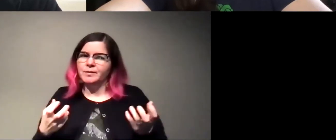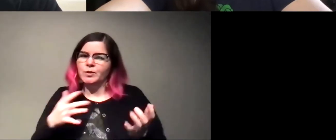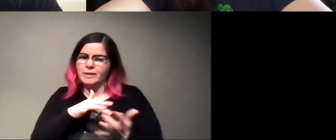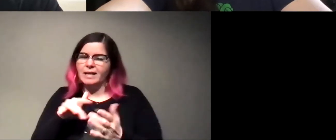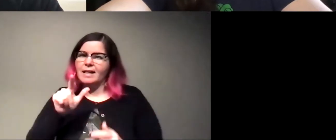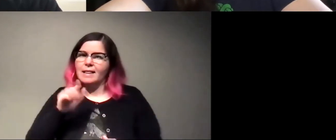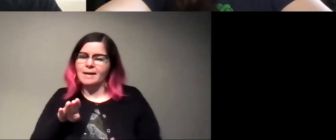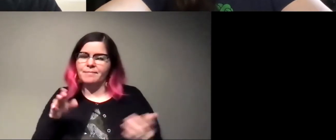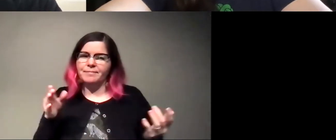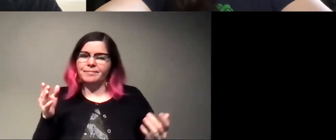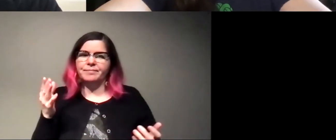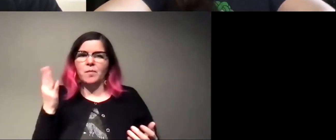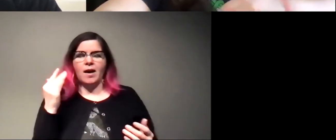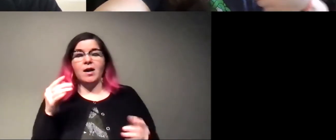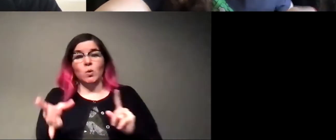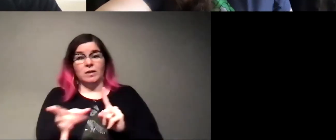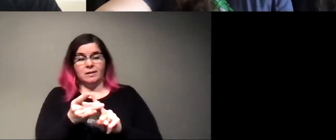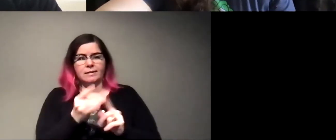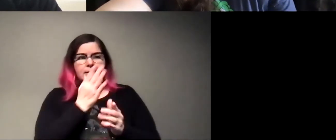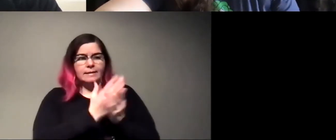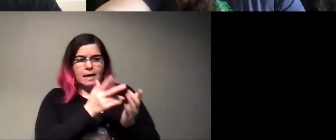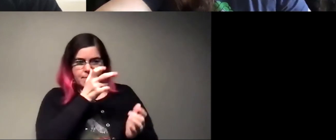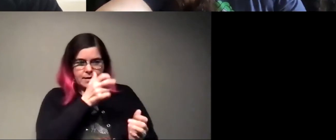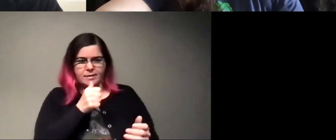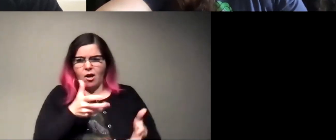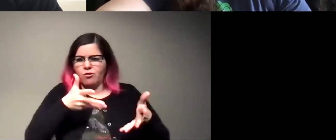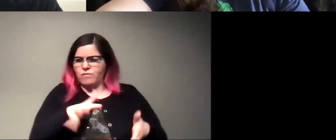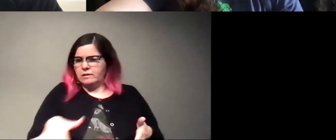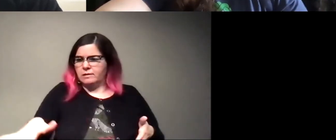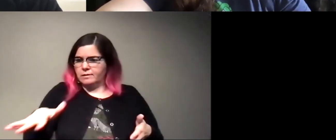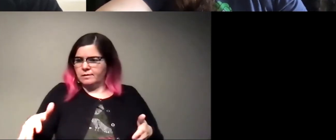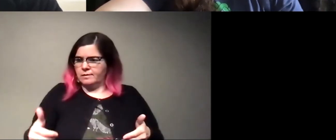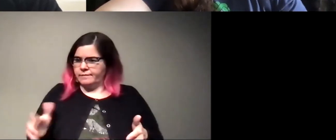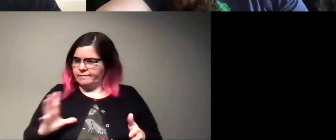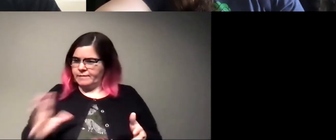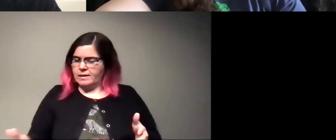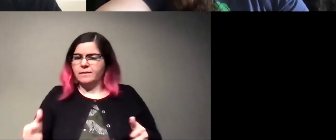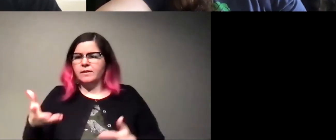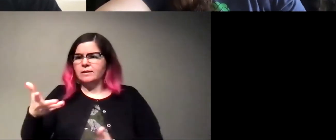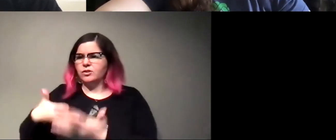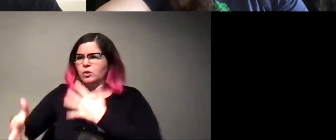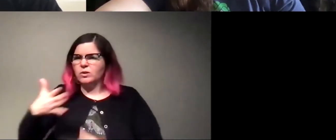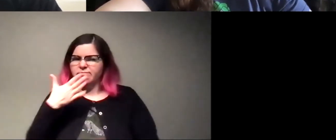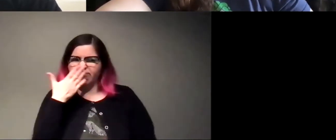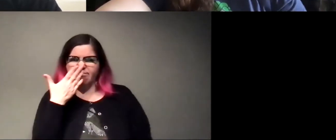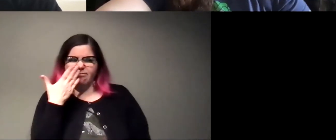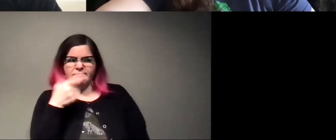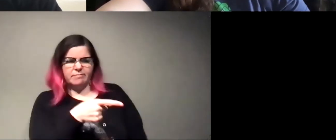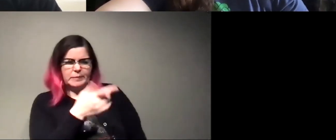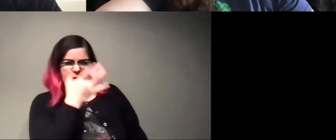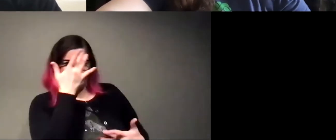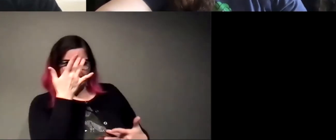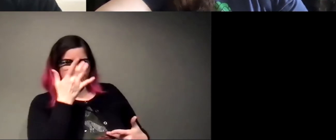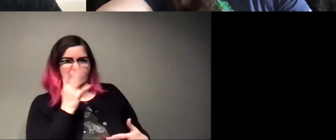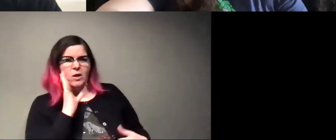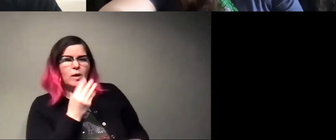a lab, because when you infect some ants, but not the rest of them, the ones that are still social can actually smell that the other answer sick and they'll